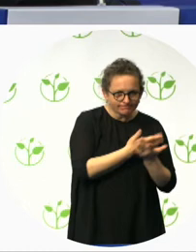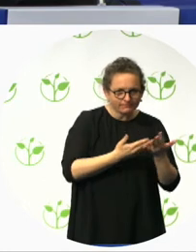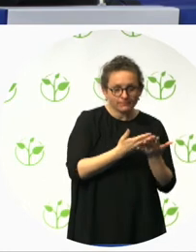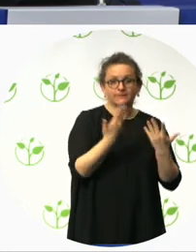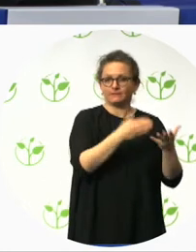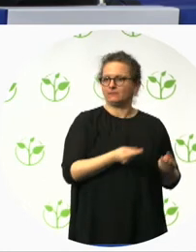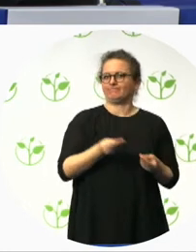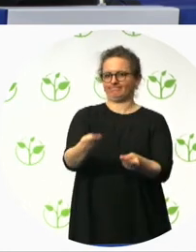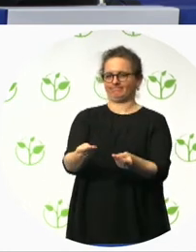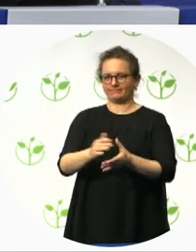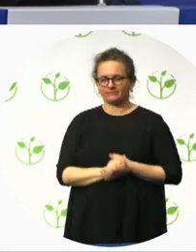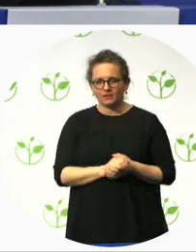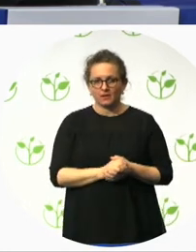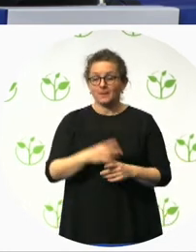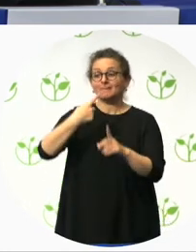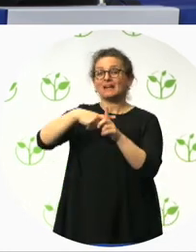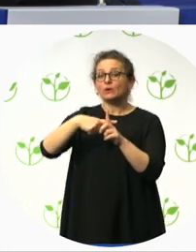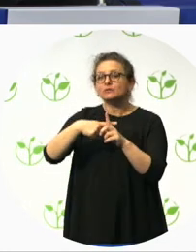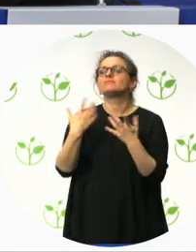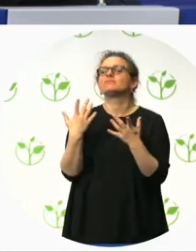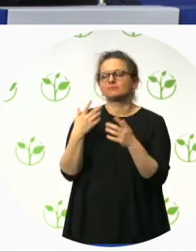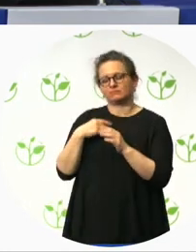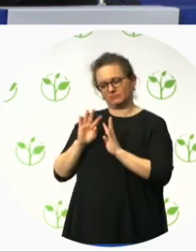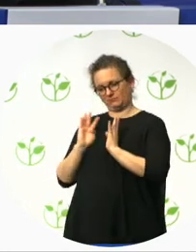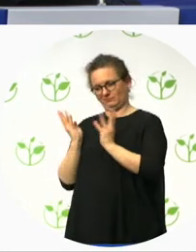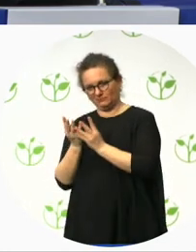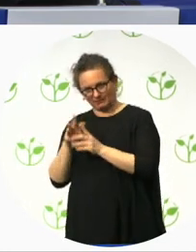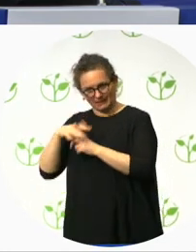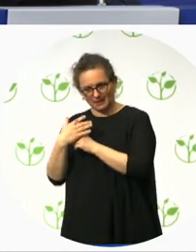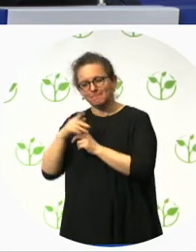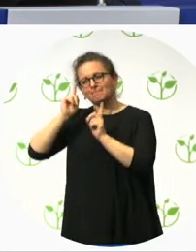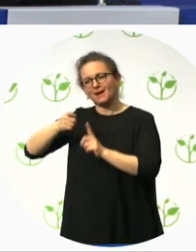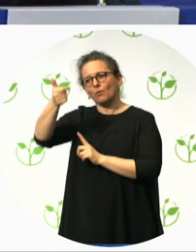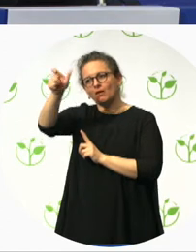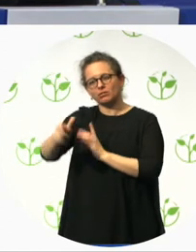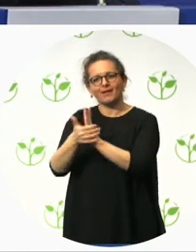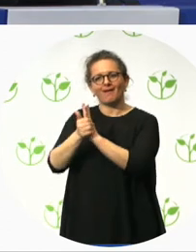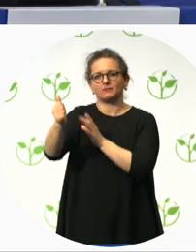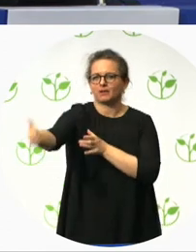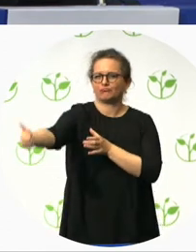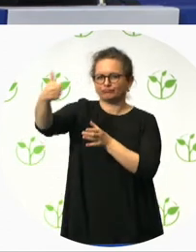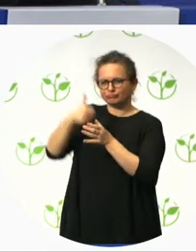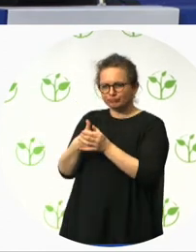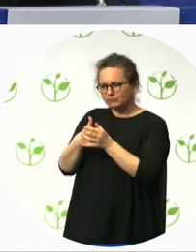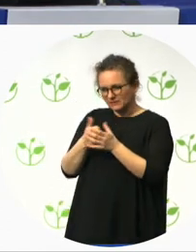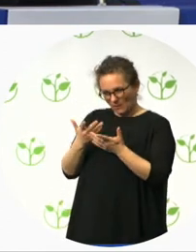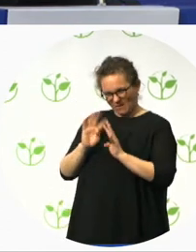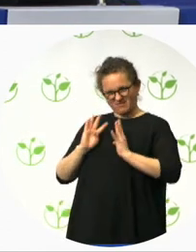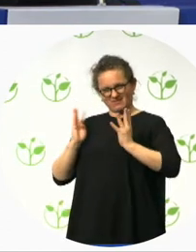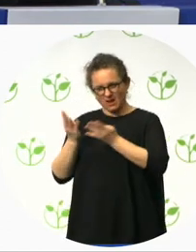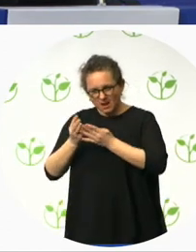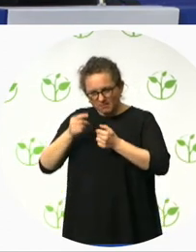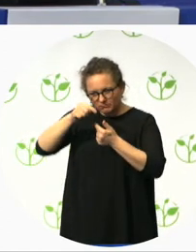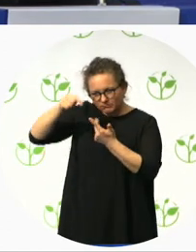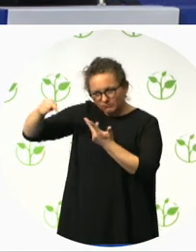-create with disabled people and local people. push for innovation. then reap the rewards. Celebrate it when it works. I think often we don't do that